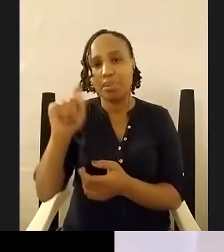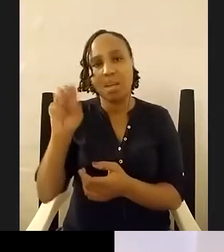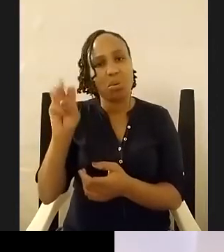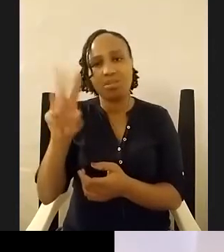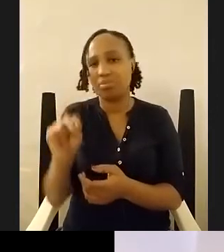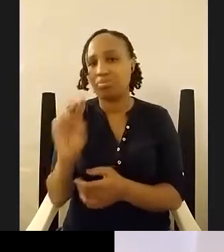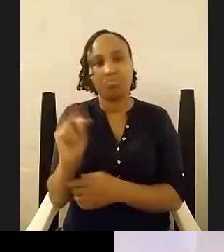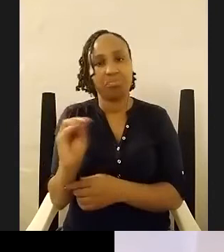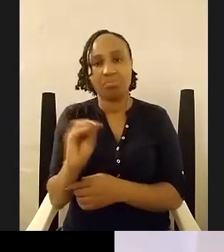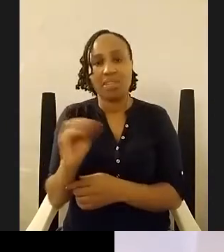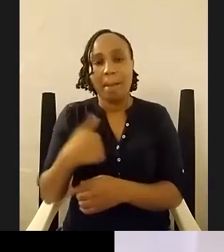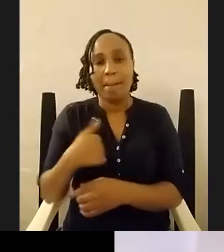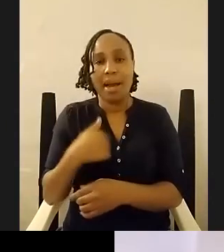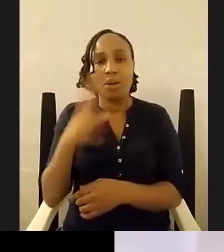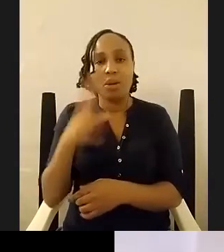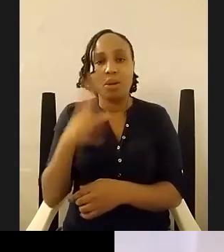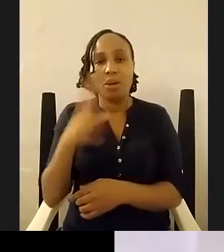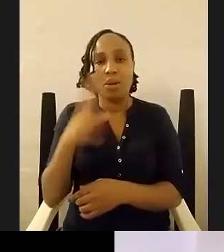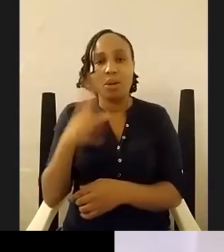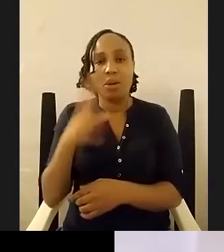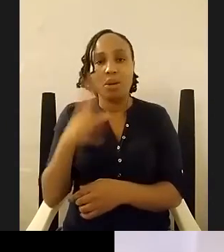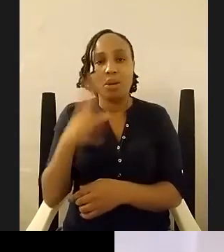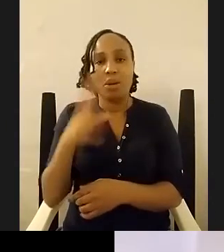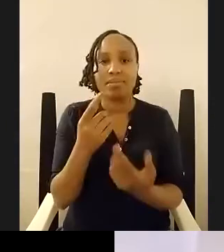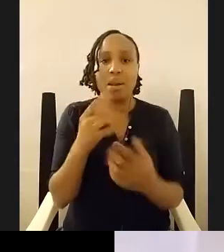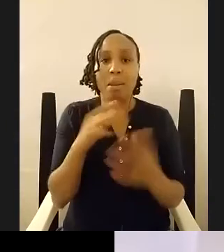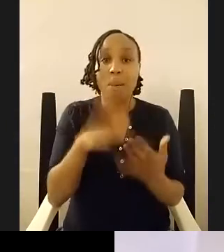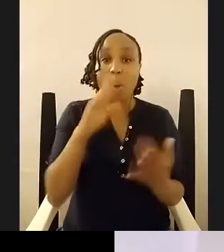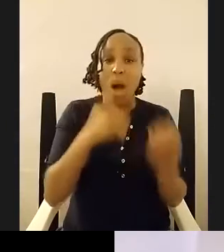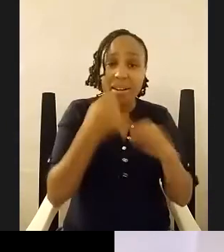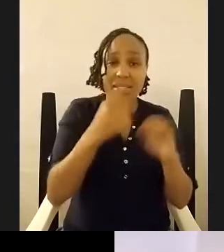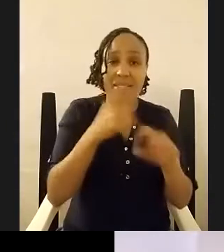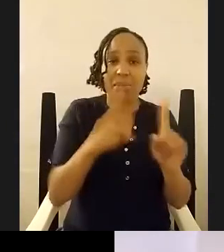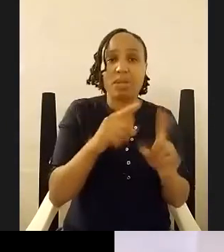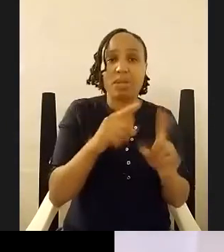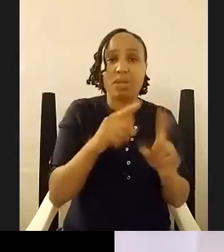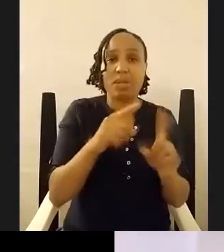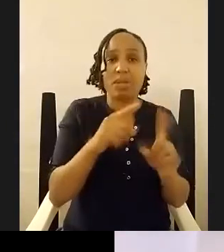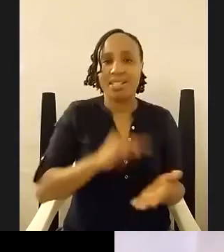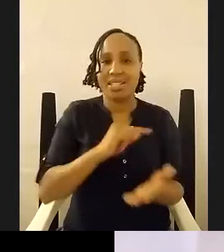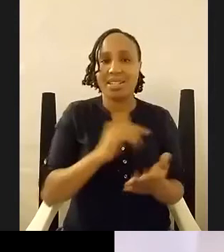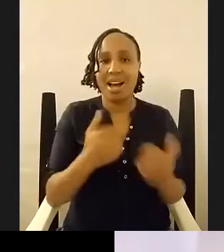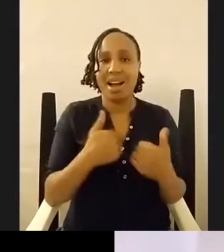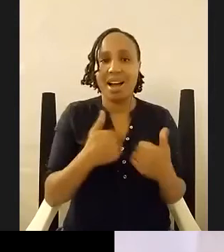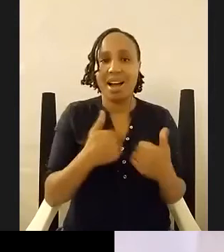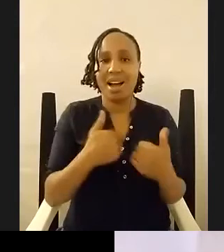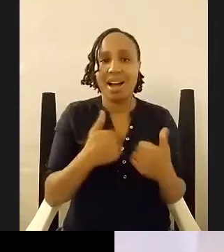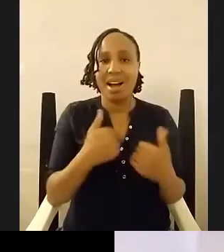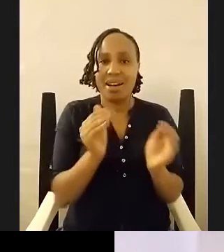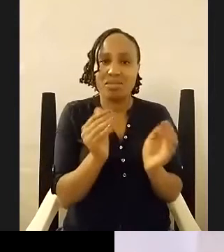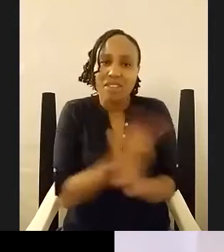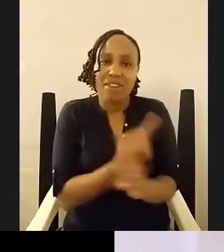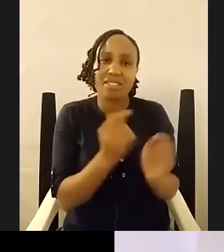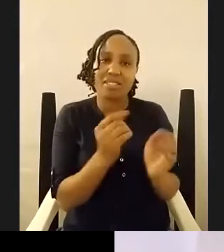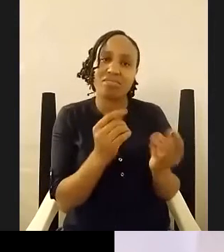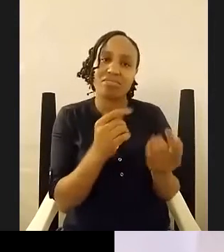a little simultaneously more aggressive but also more nurturing i had a different social circle of friends uh i was around people who really